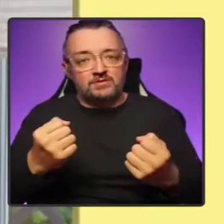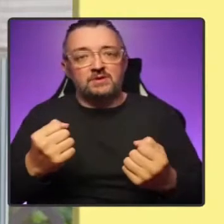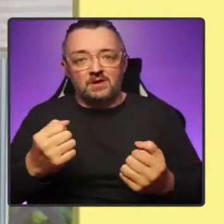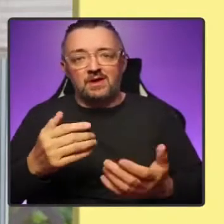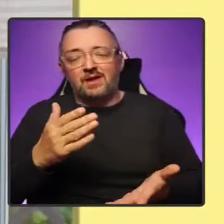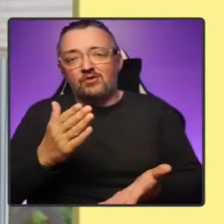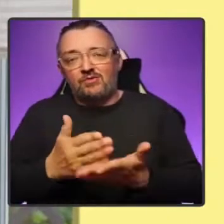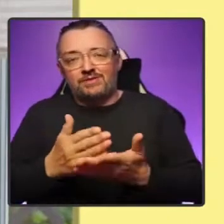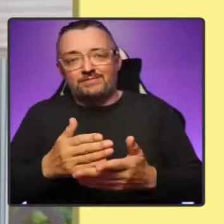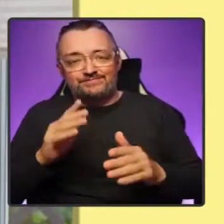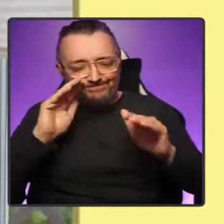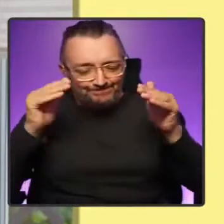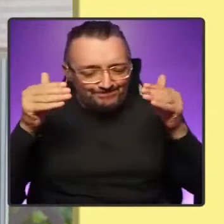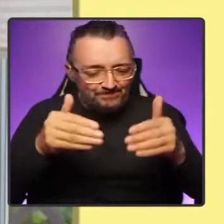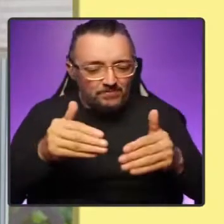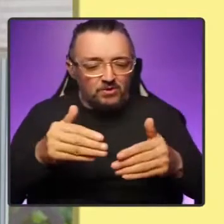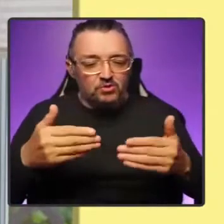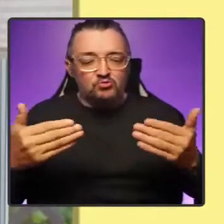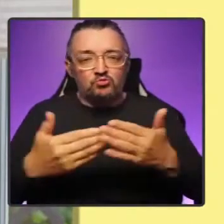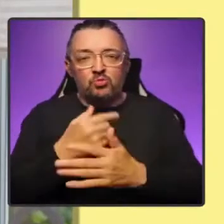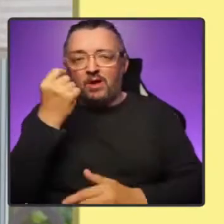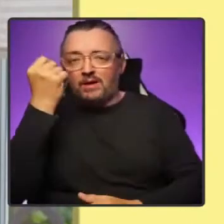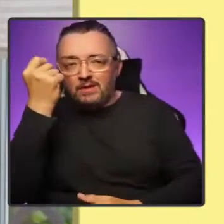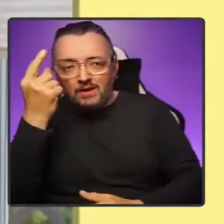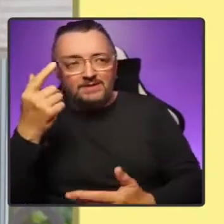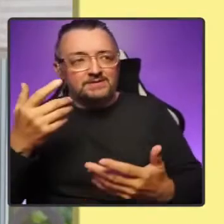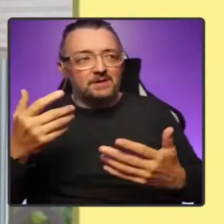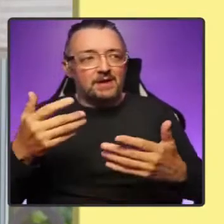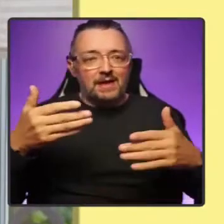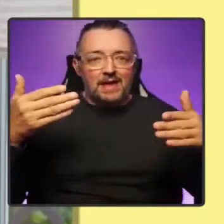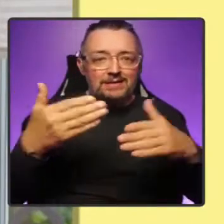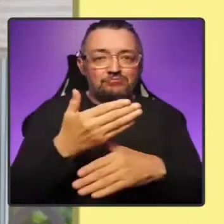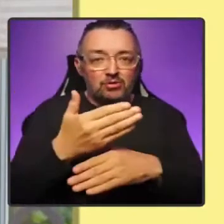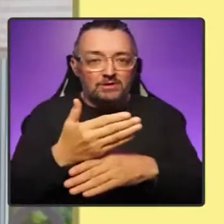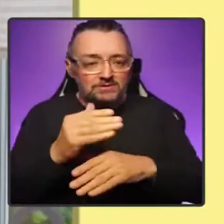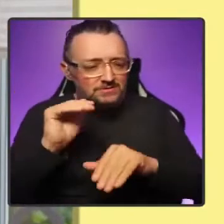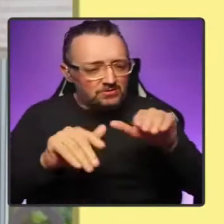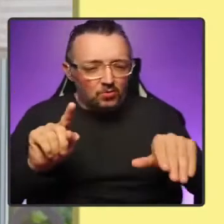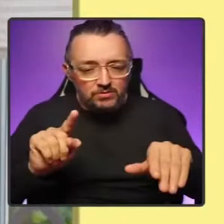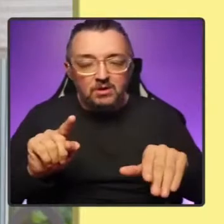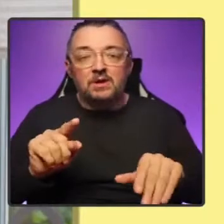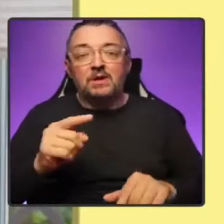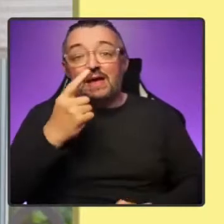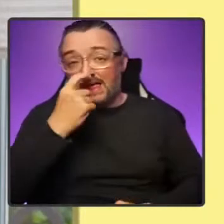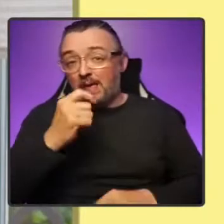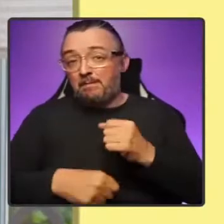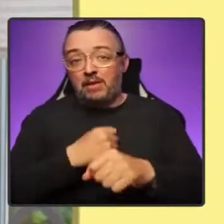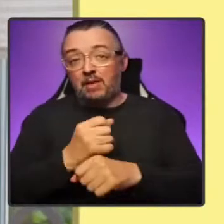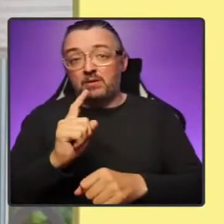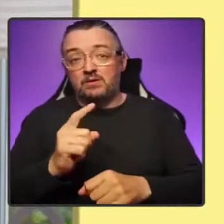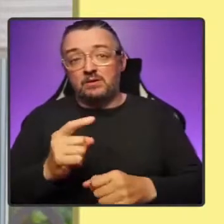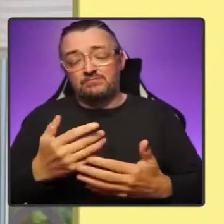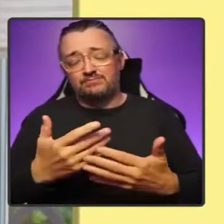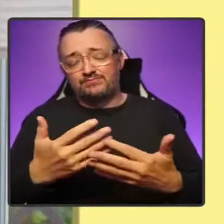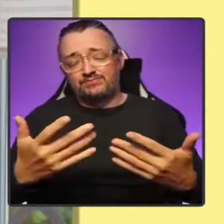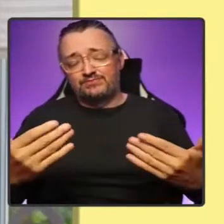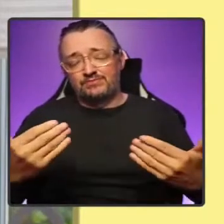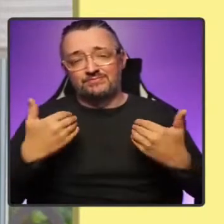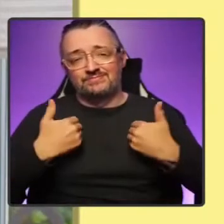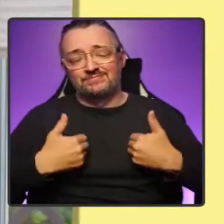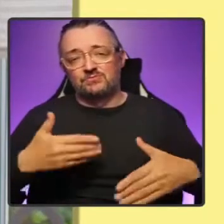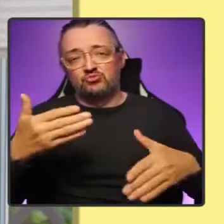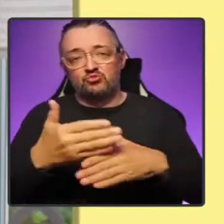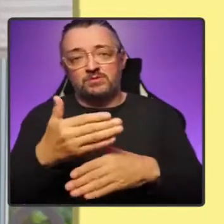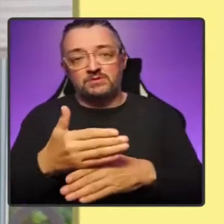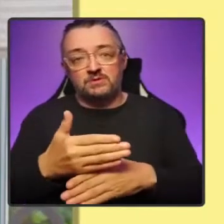of innovation and enterprise, it can also be job rich. We were one of the first countries to declare a climate